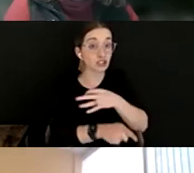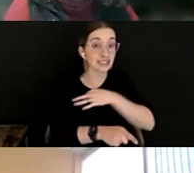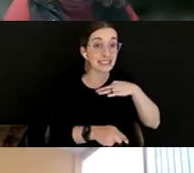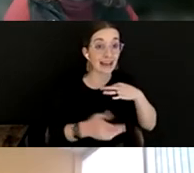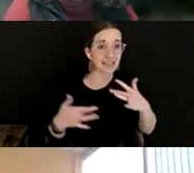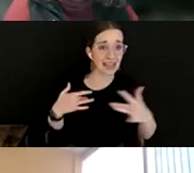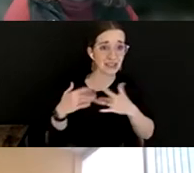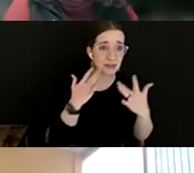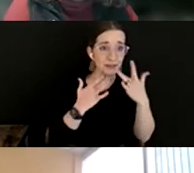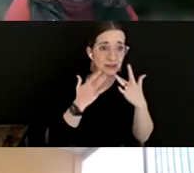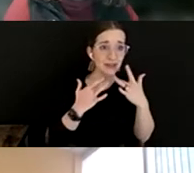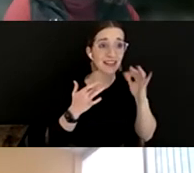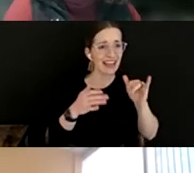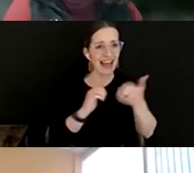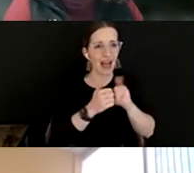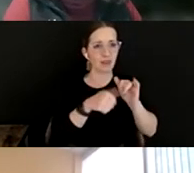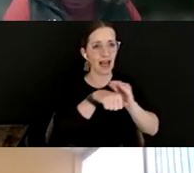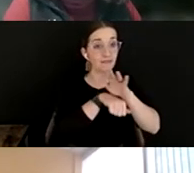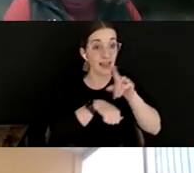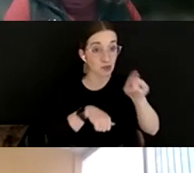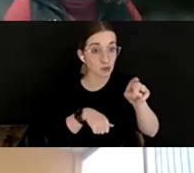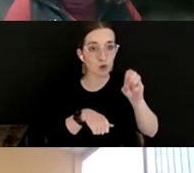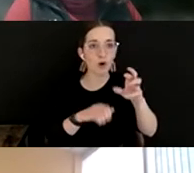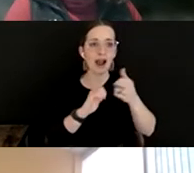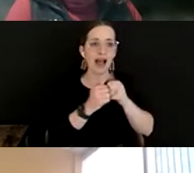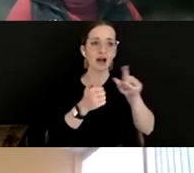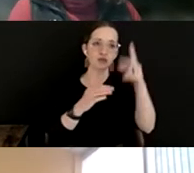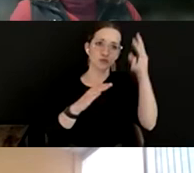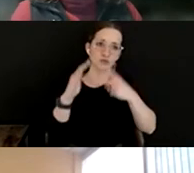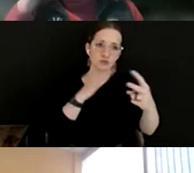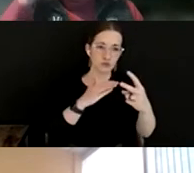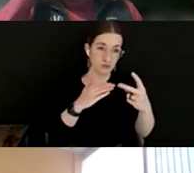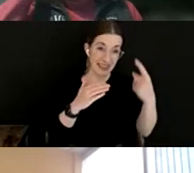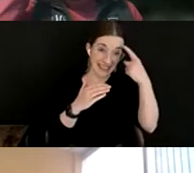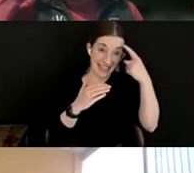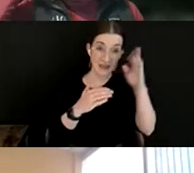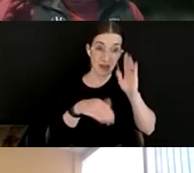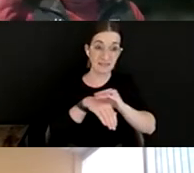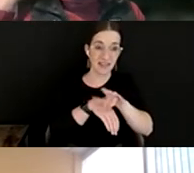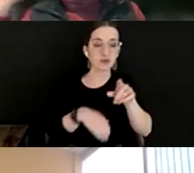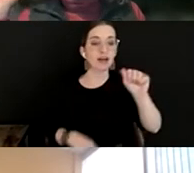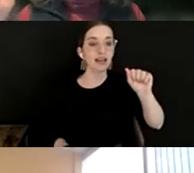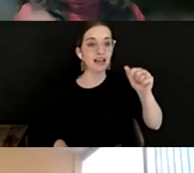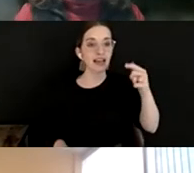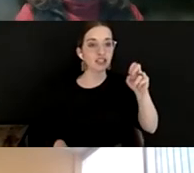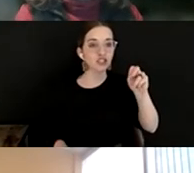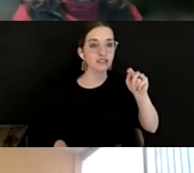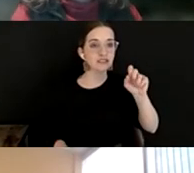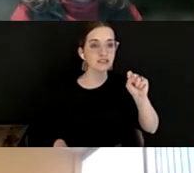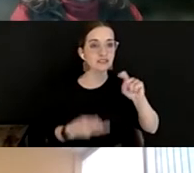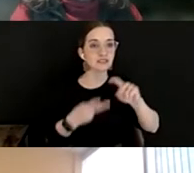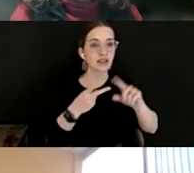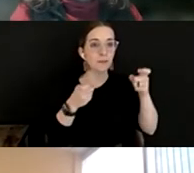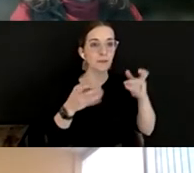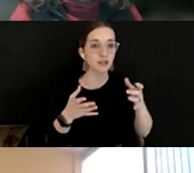how you think they might going down the road? Again, I'm looking at agents and managers, particularly, because if if the artists you represent